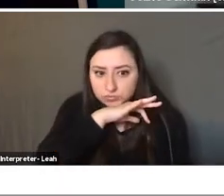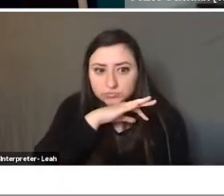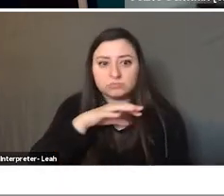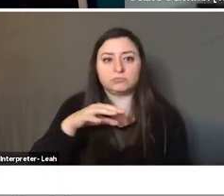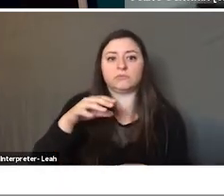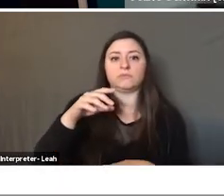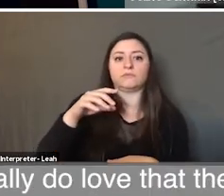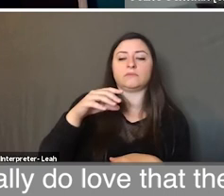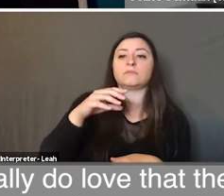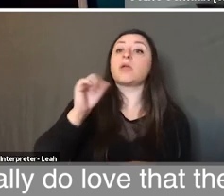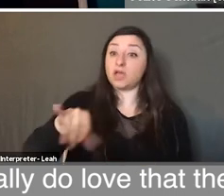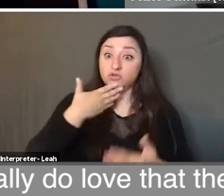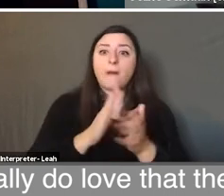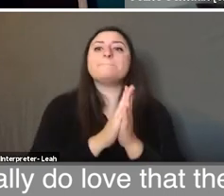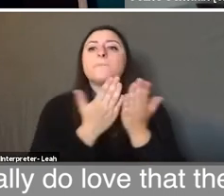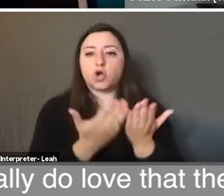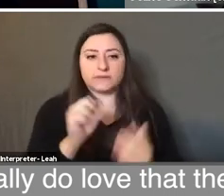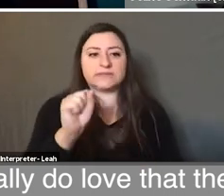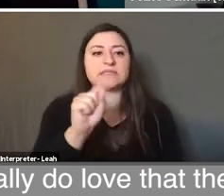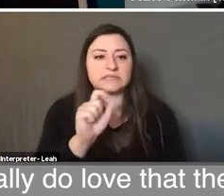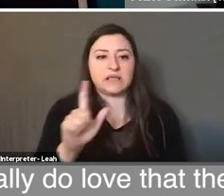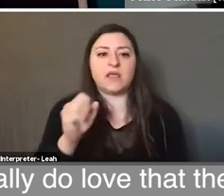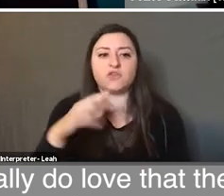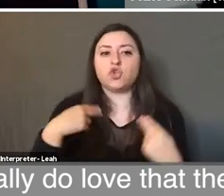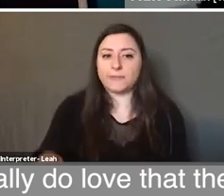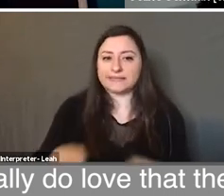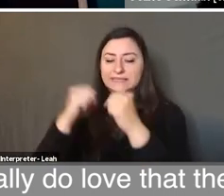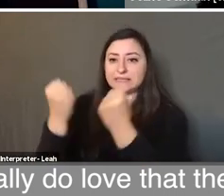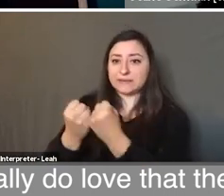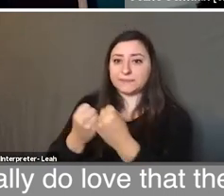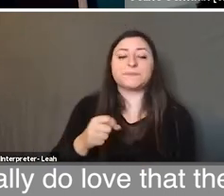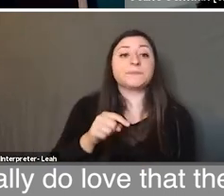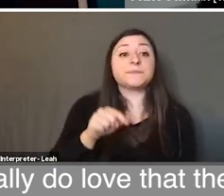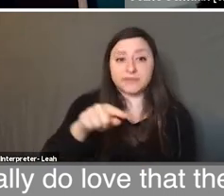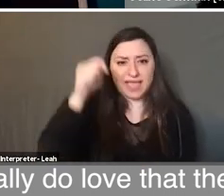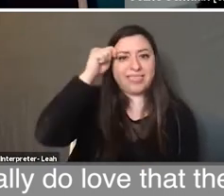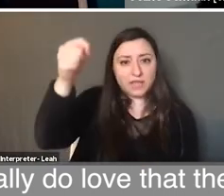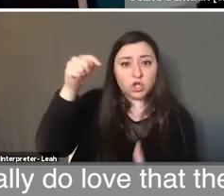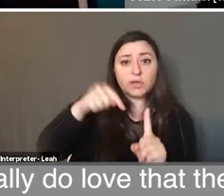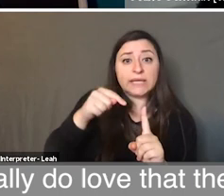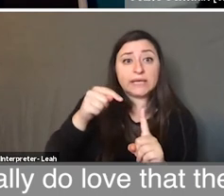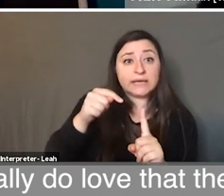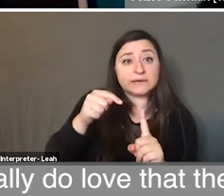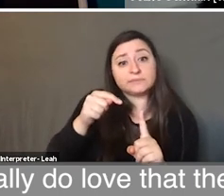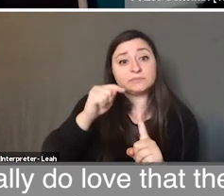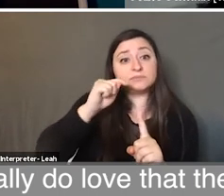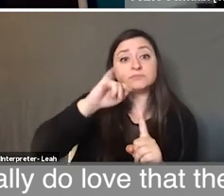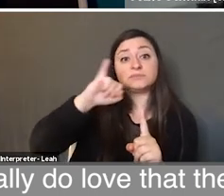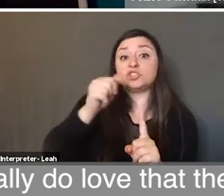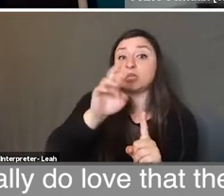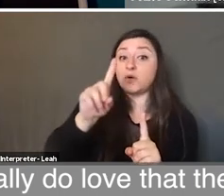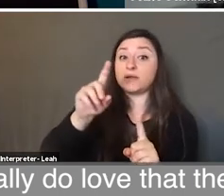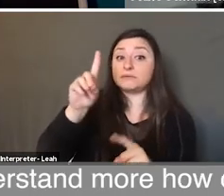Actually, it's a very good book. I actually do love this theory that Jared Diamond proposed,